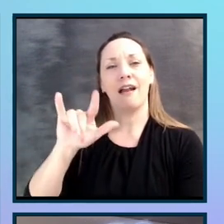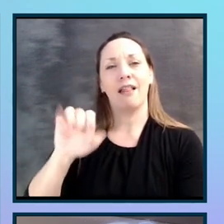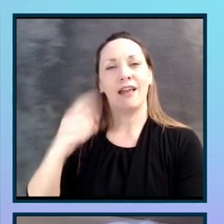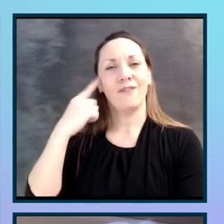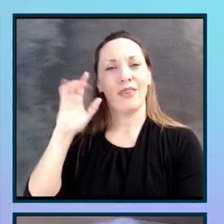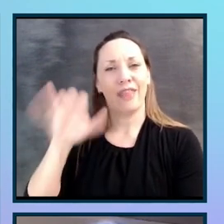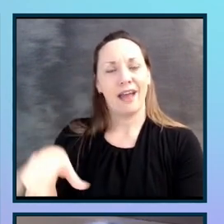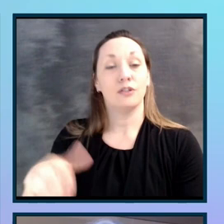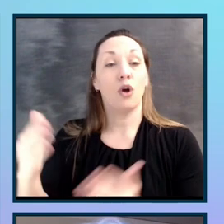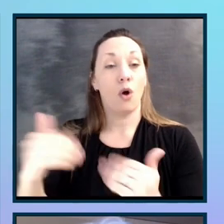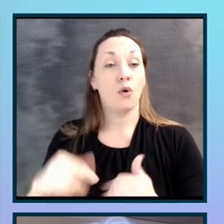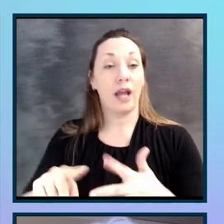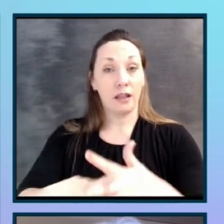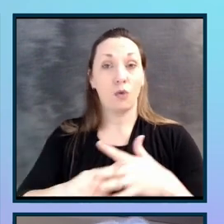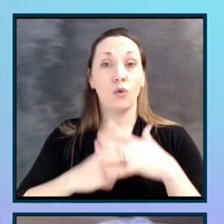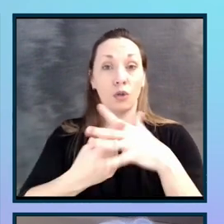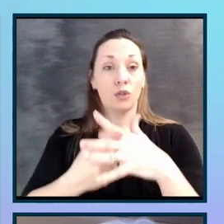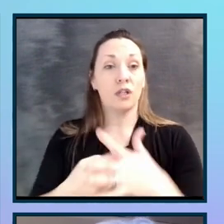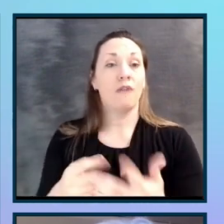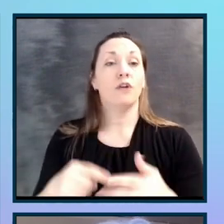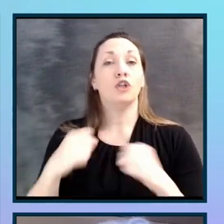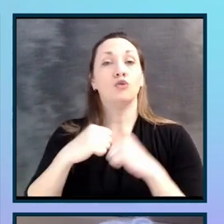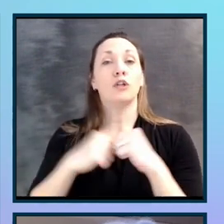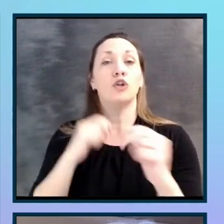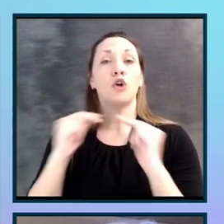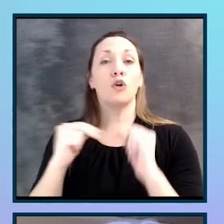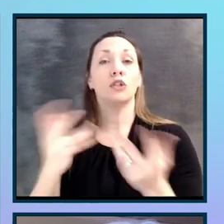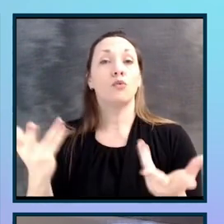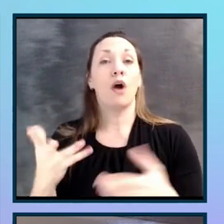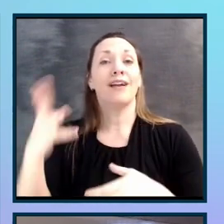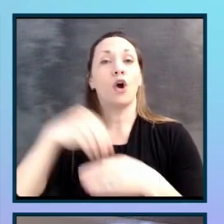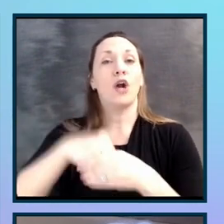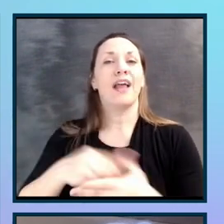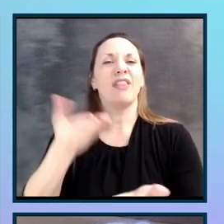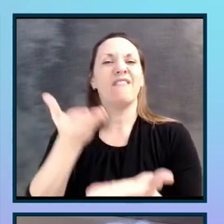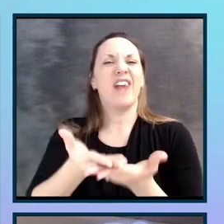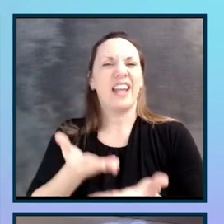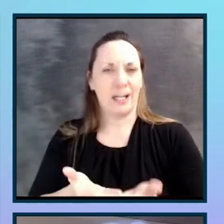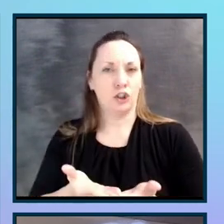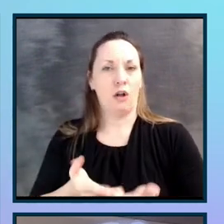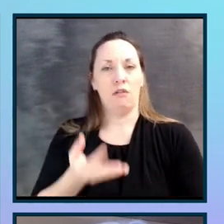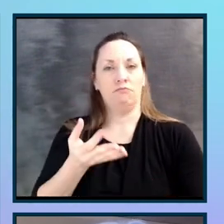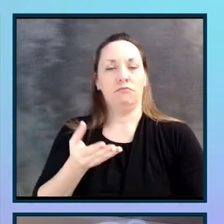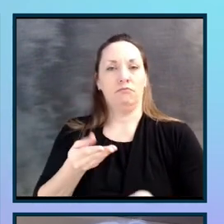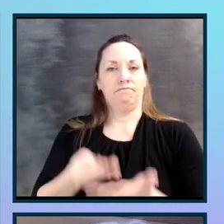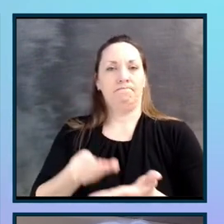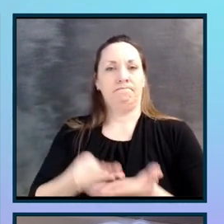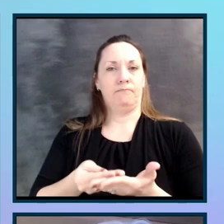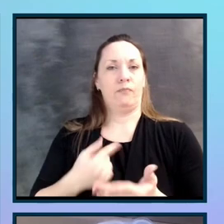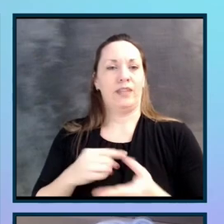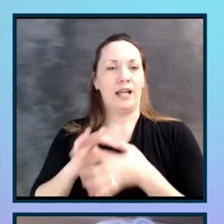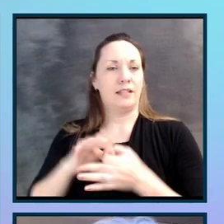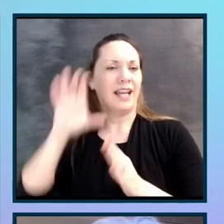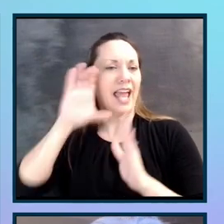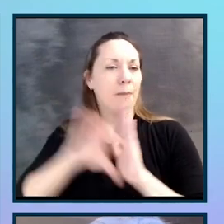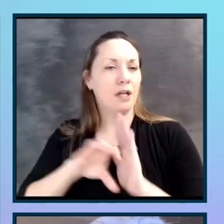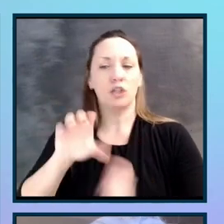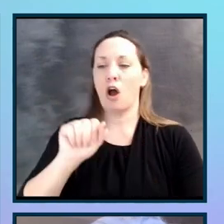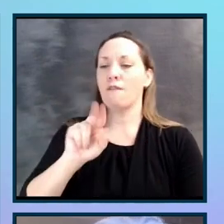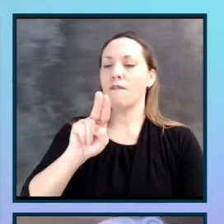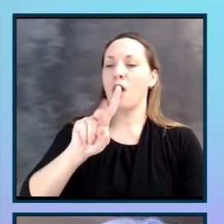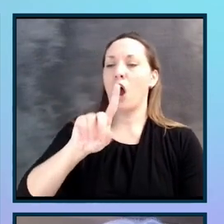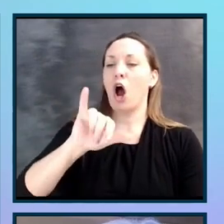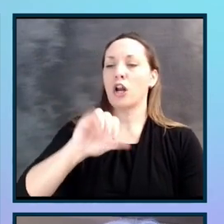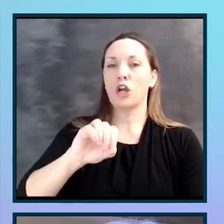Okay, so the roots of structured negotiation are in the financial sector. This is an image of an audio jack at an